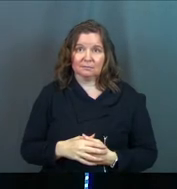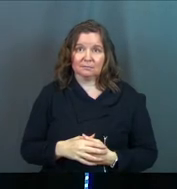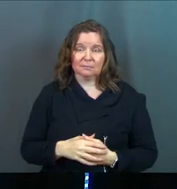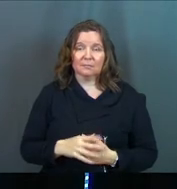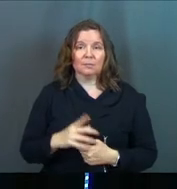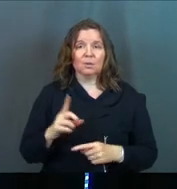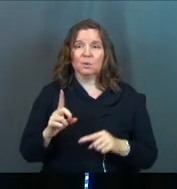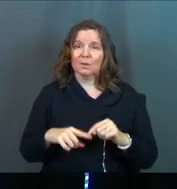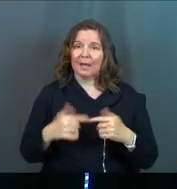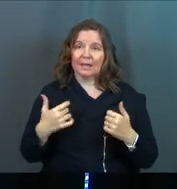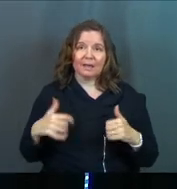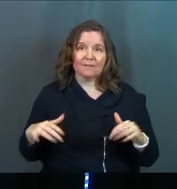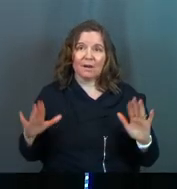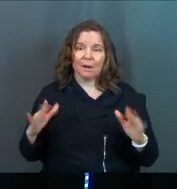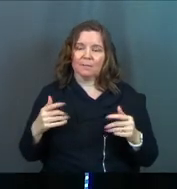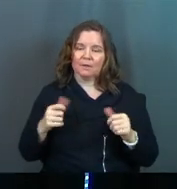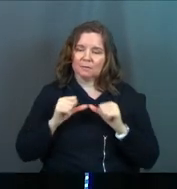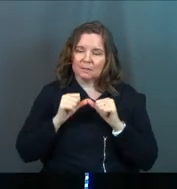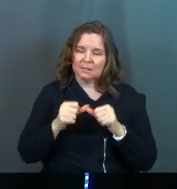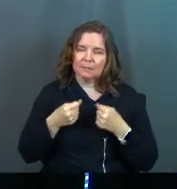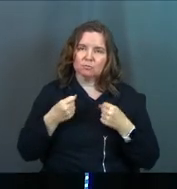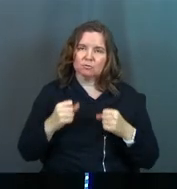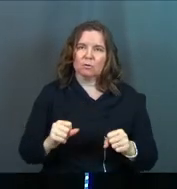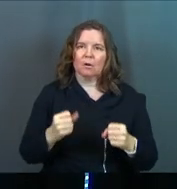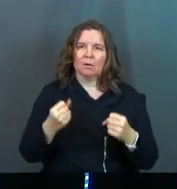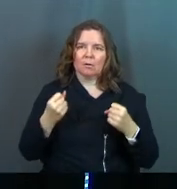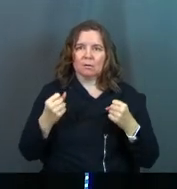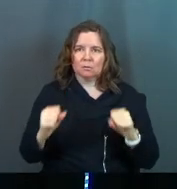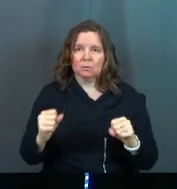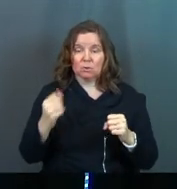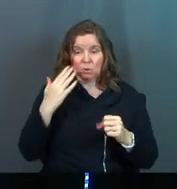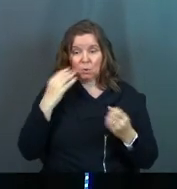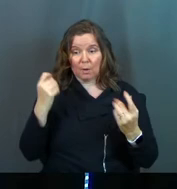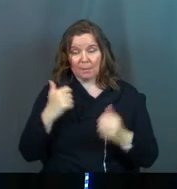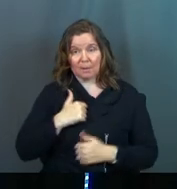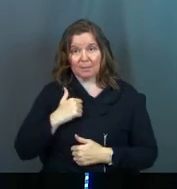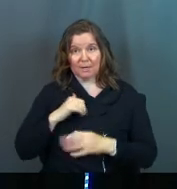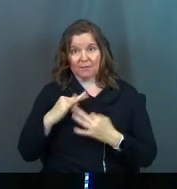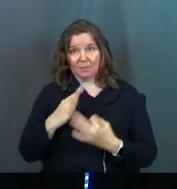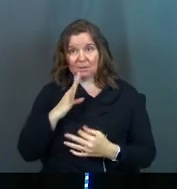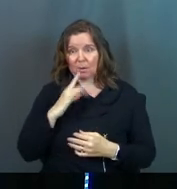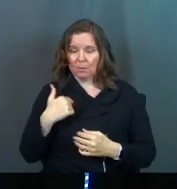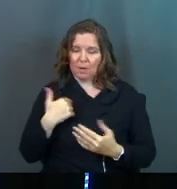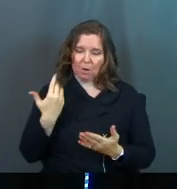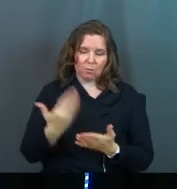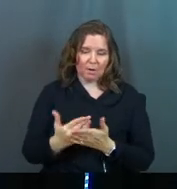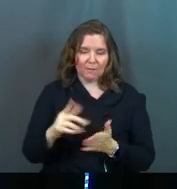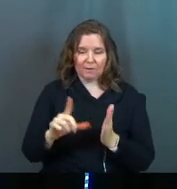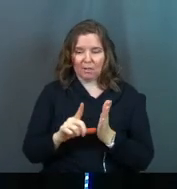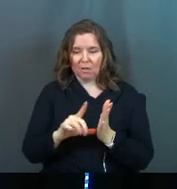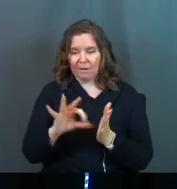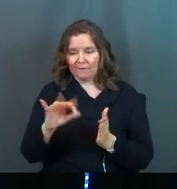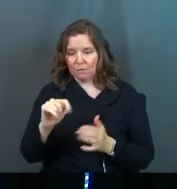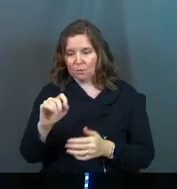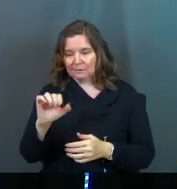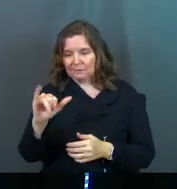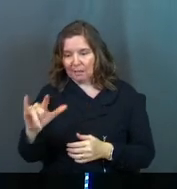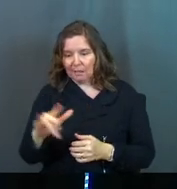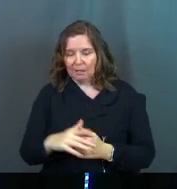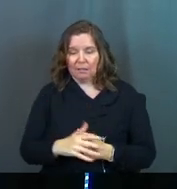But you can't give up. You how many military families I talk about? They're like, we arrived in Lawton, Fort Sill,